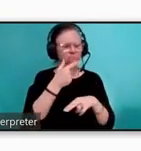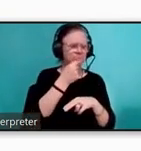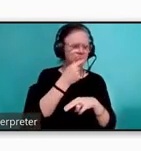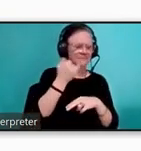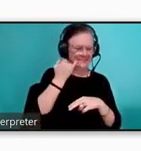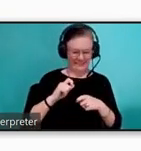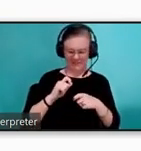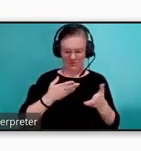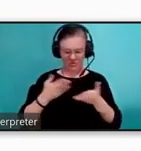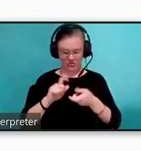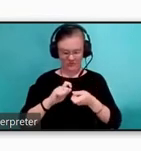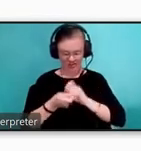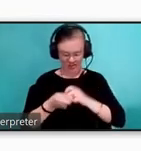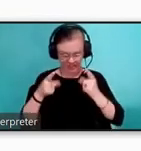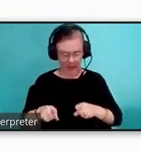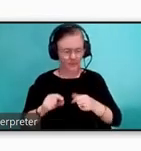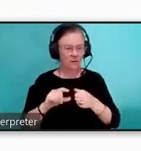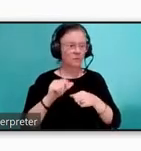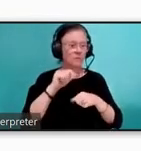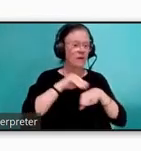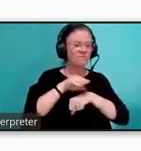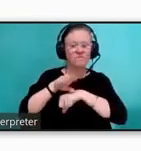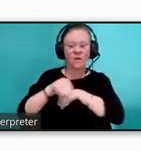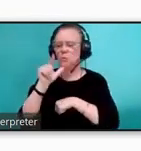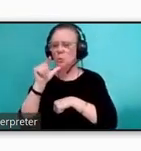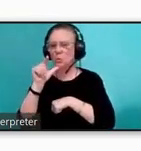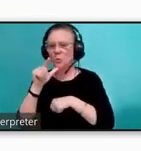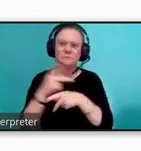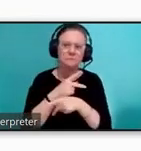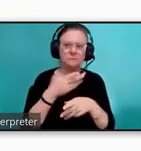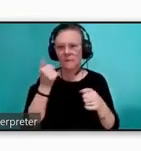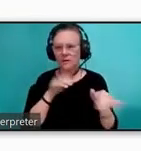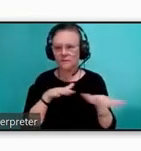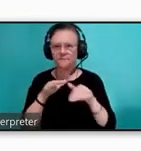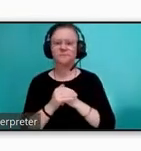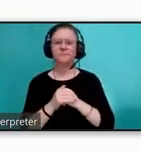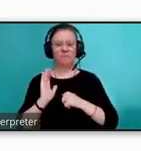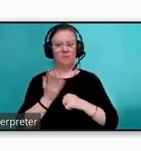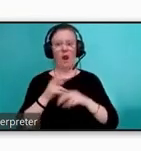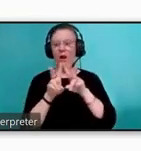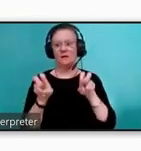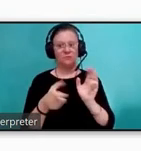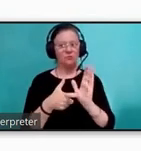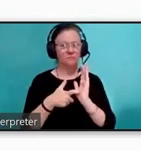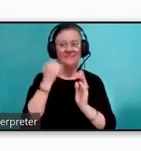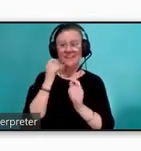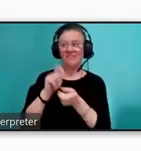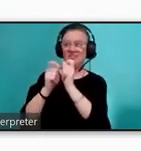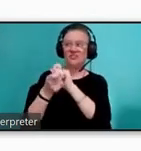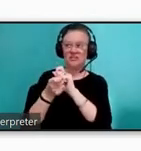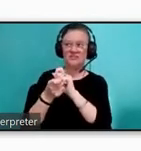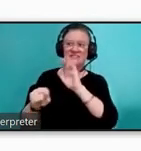of major service changes. Equity analyses are required regardless of whether proposed changes would be